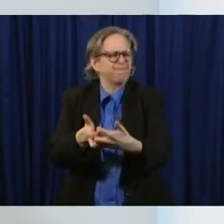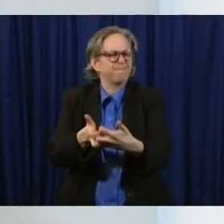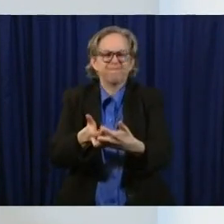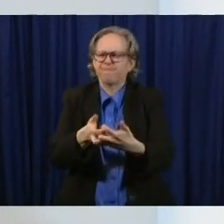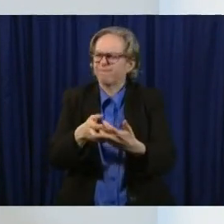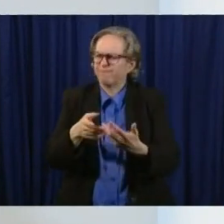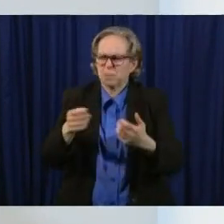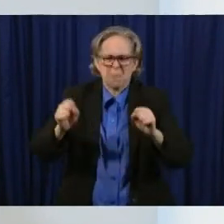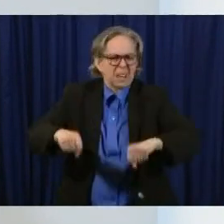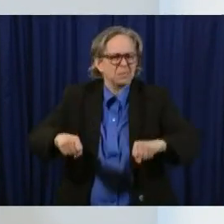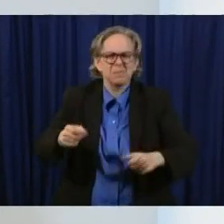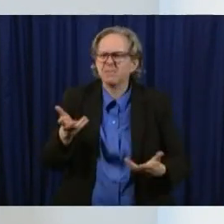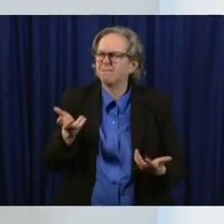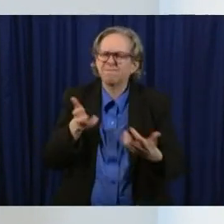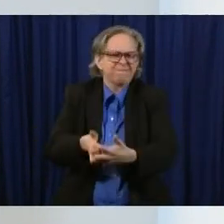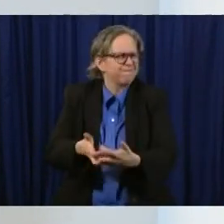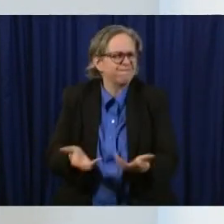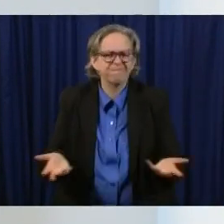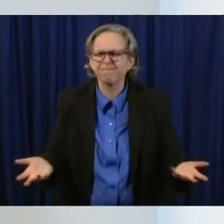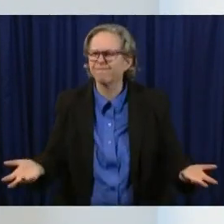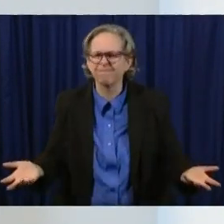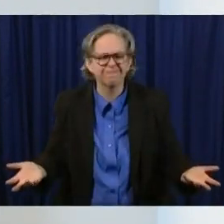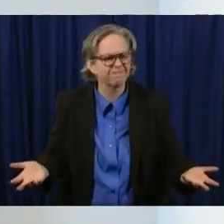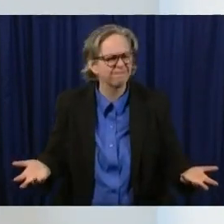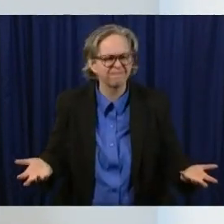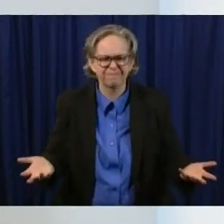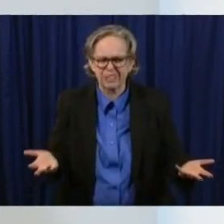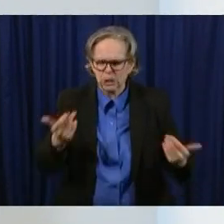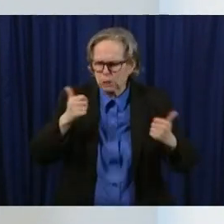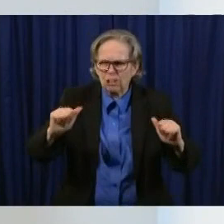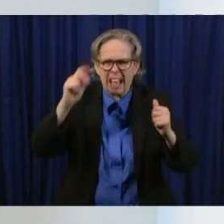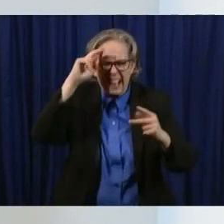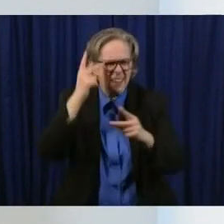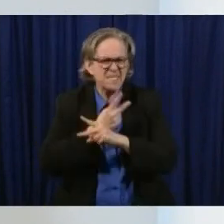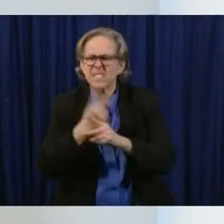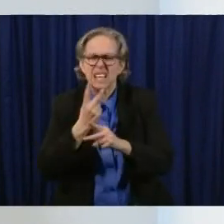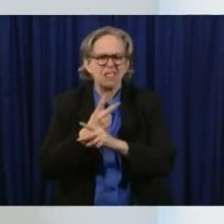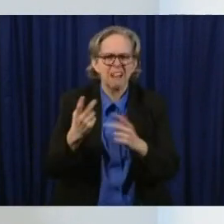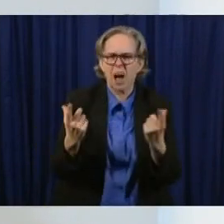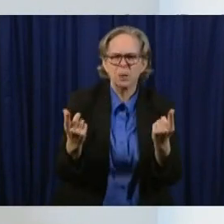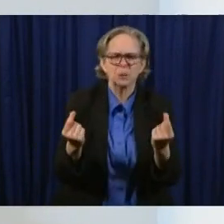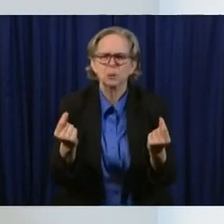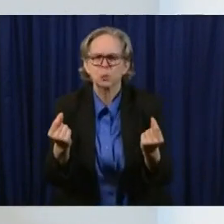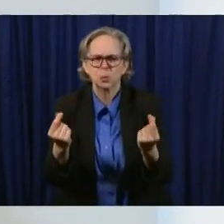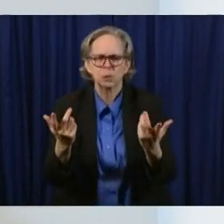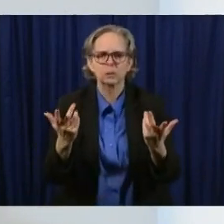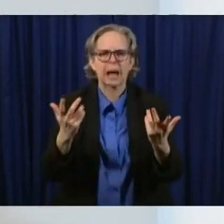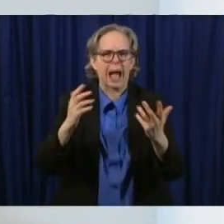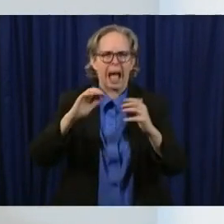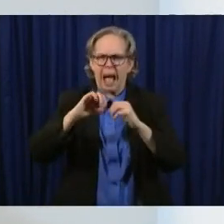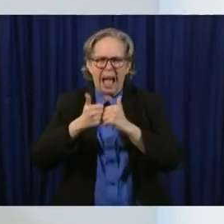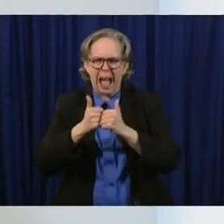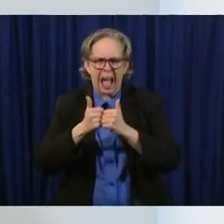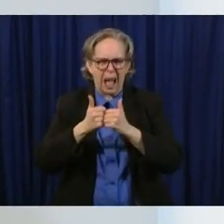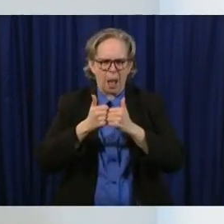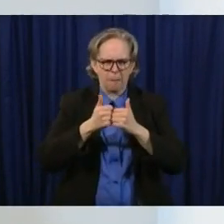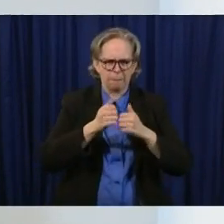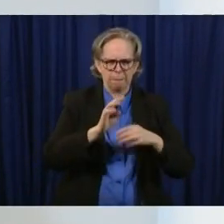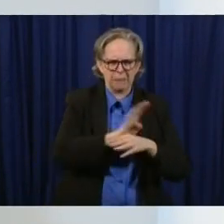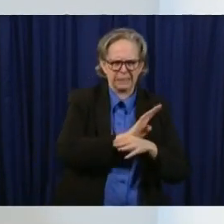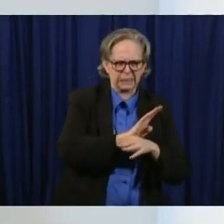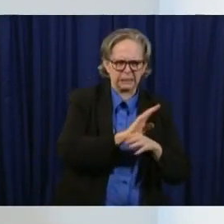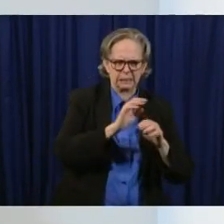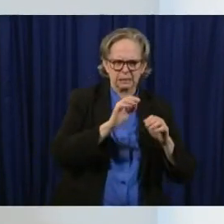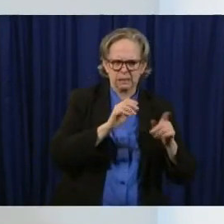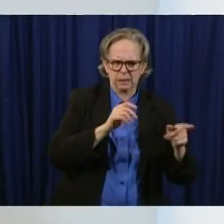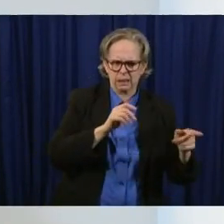as best we can on how you should implement this as a business in it and as a customer and let me start with this number one